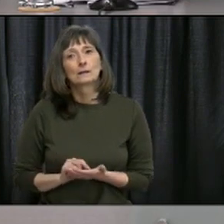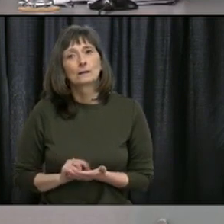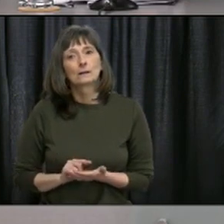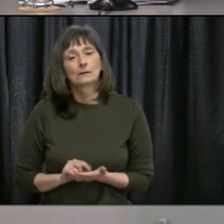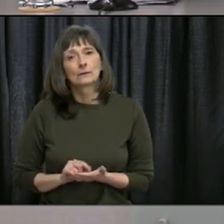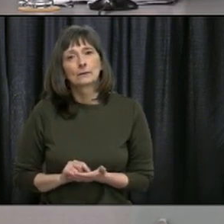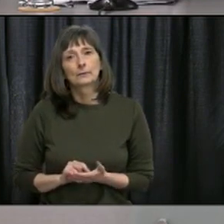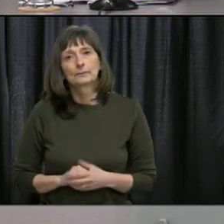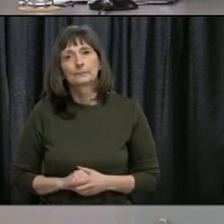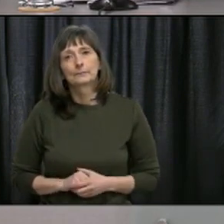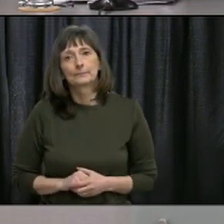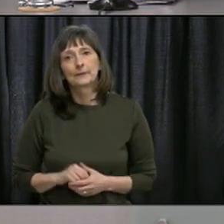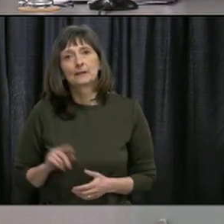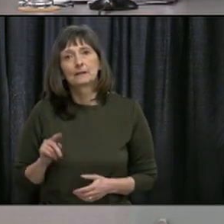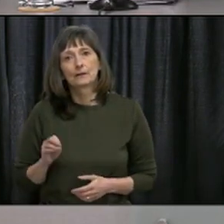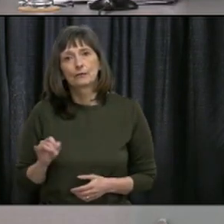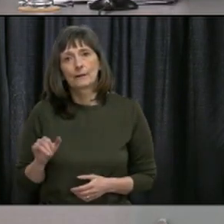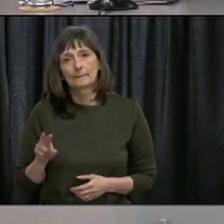Hi.